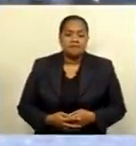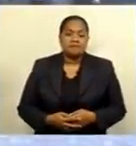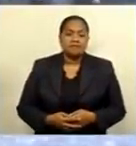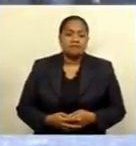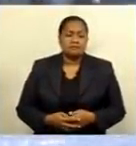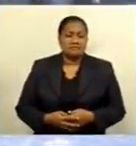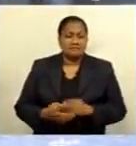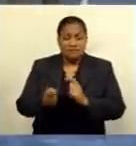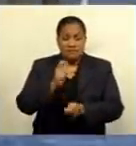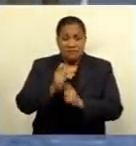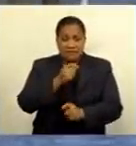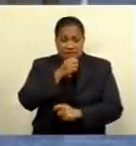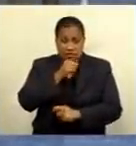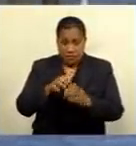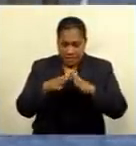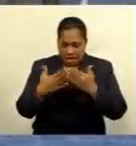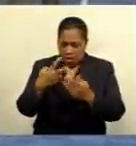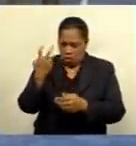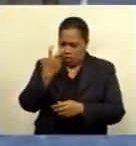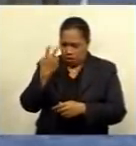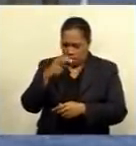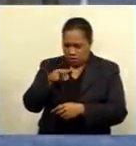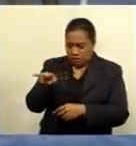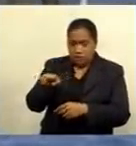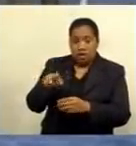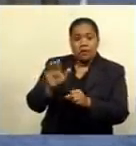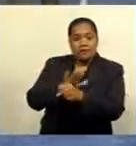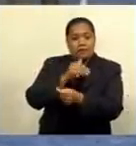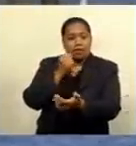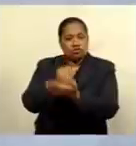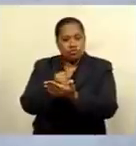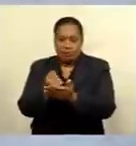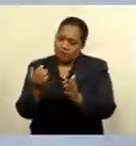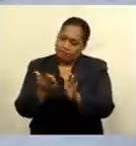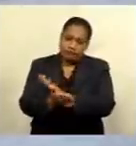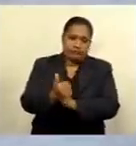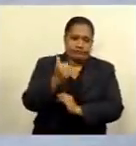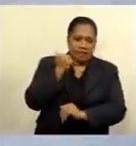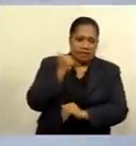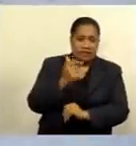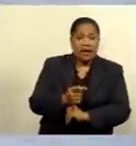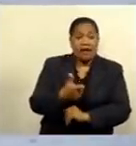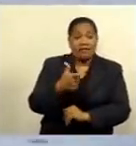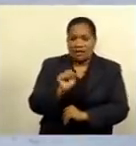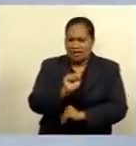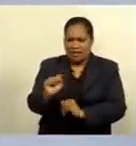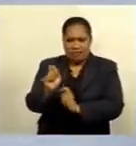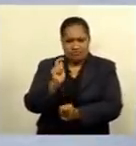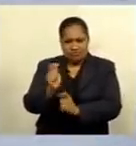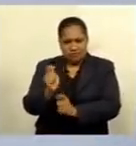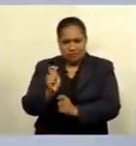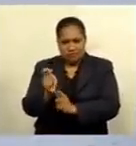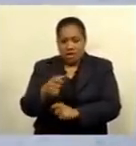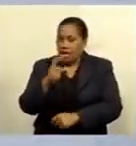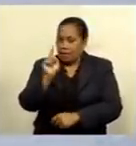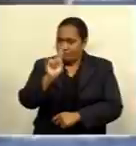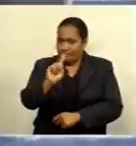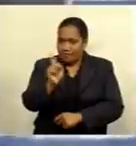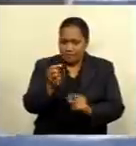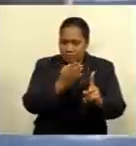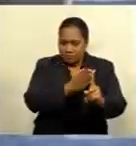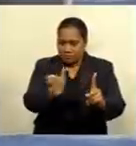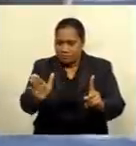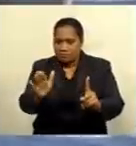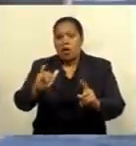Fisheries are being monitored to ensure they return to the designated locations after their catch with no detours or stopovers